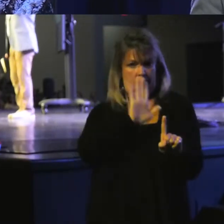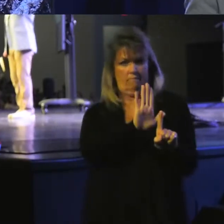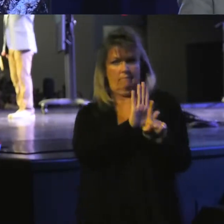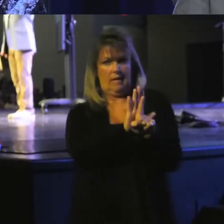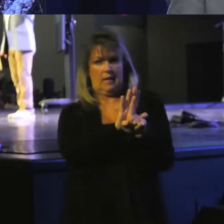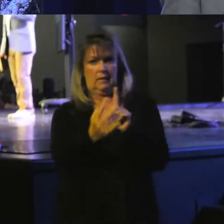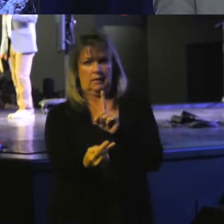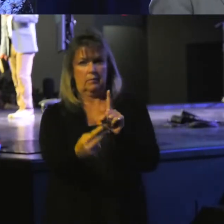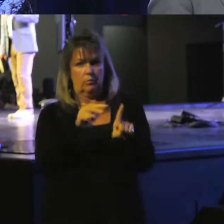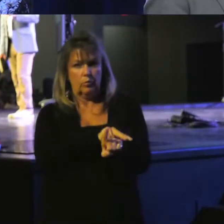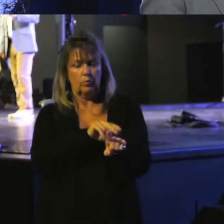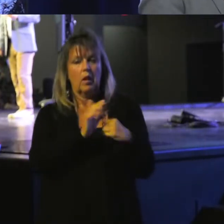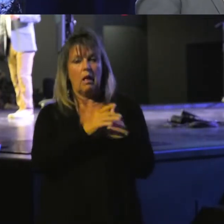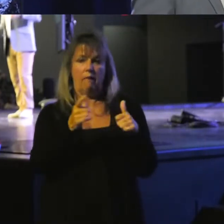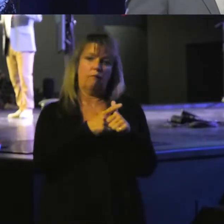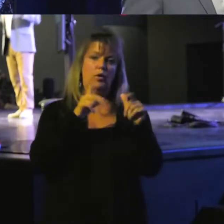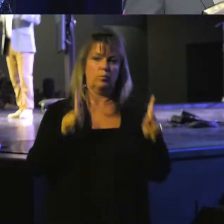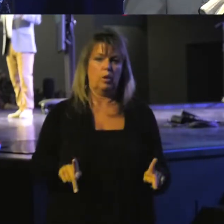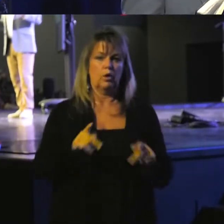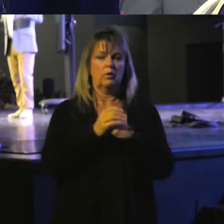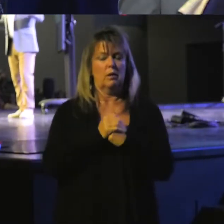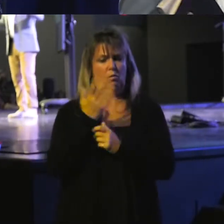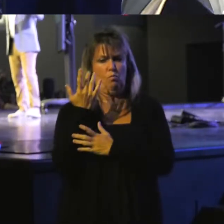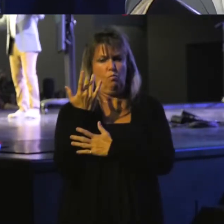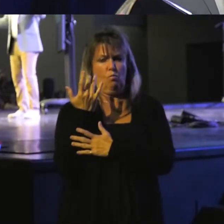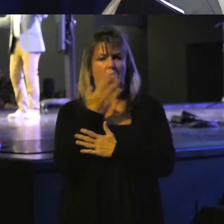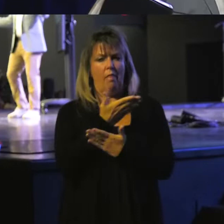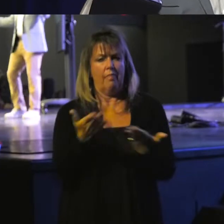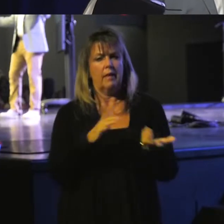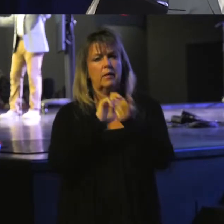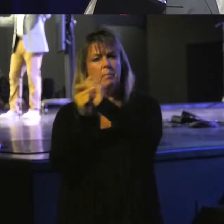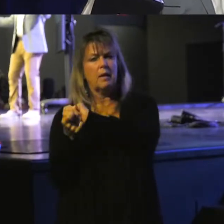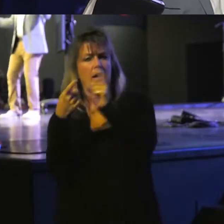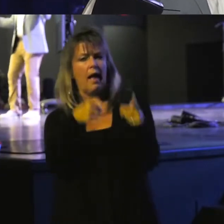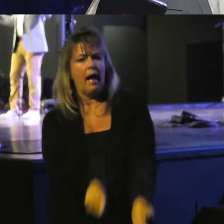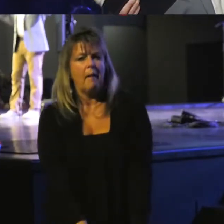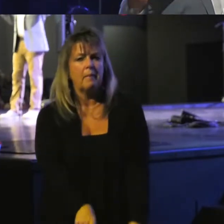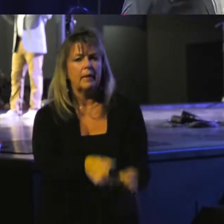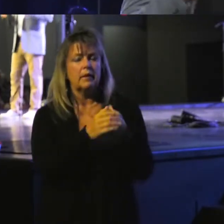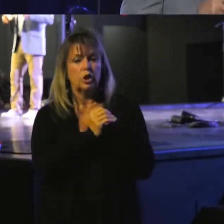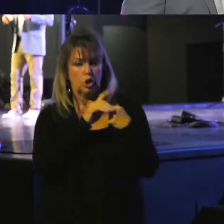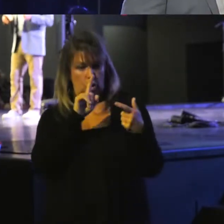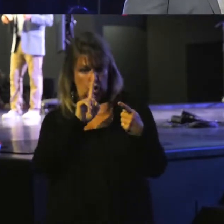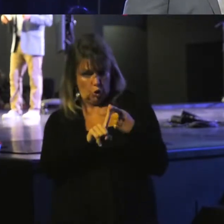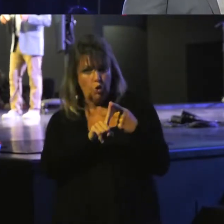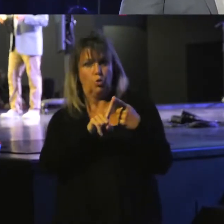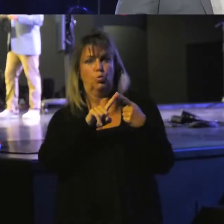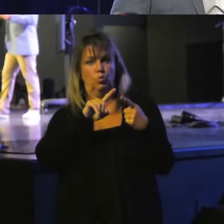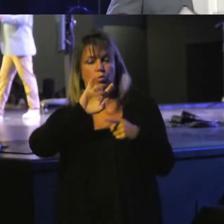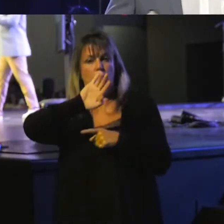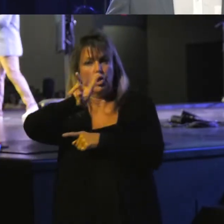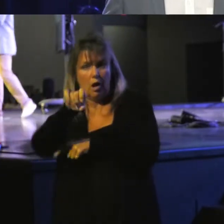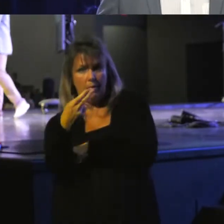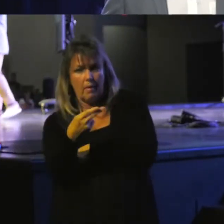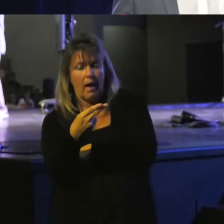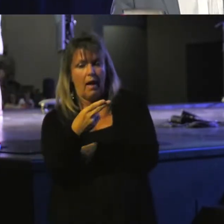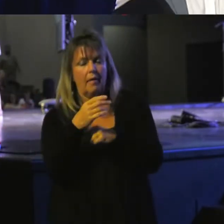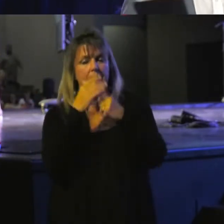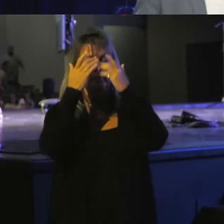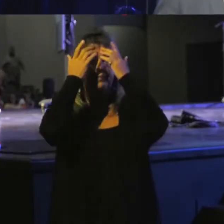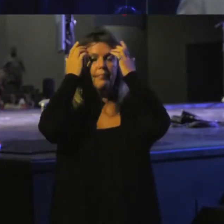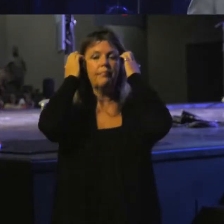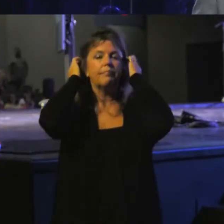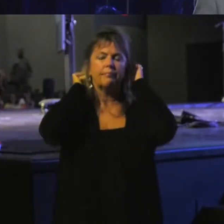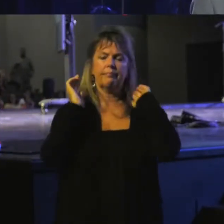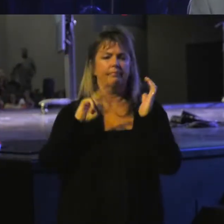perspective in the first person. Because things are beginning to happen to Jeremiah due to his faithfulness. Now,